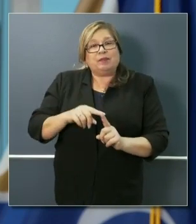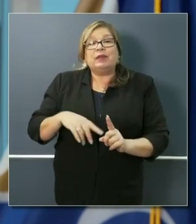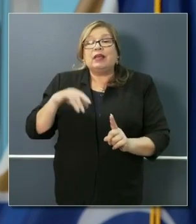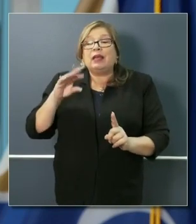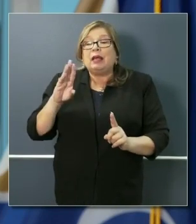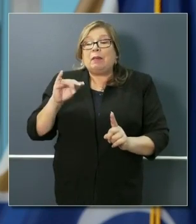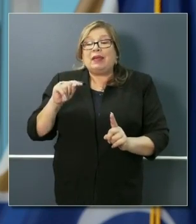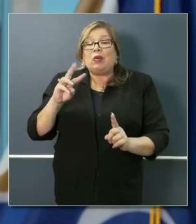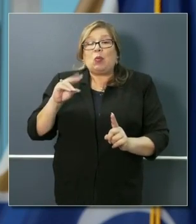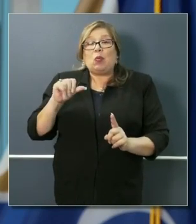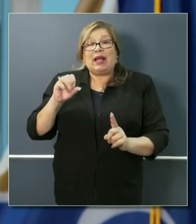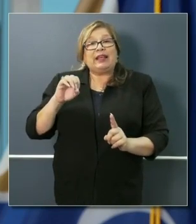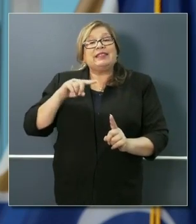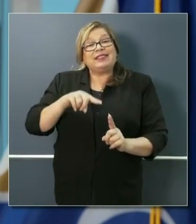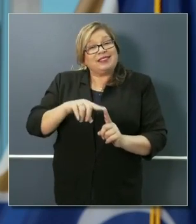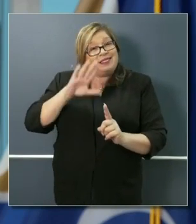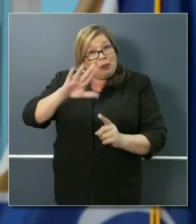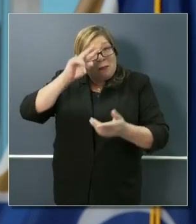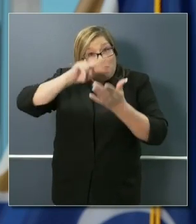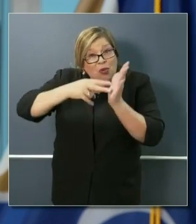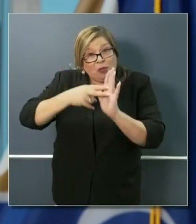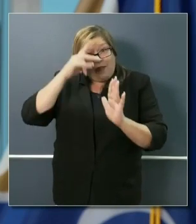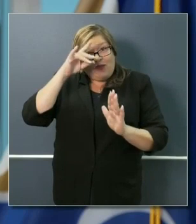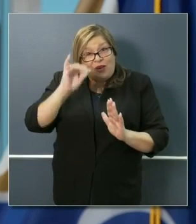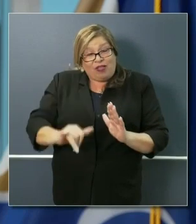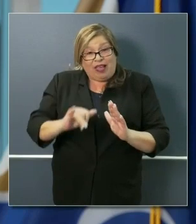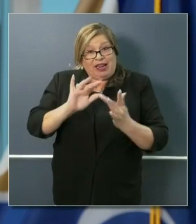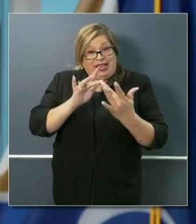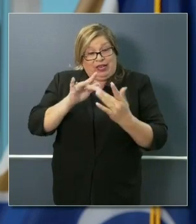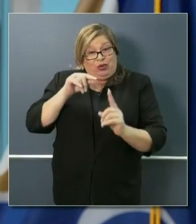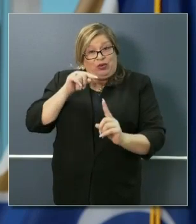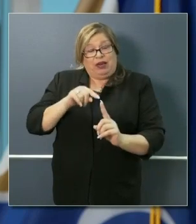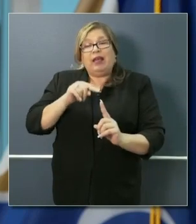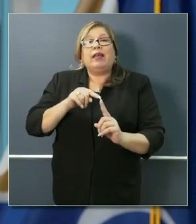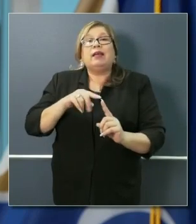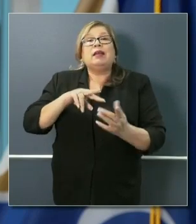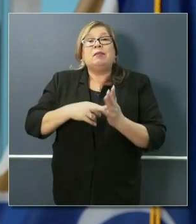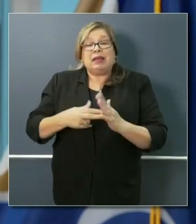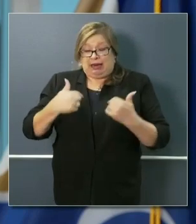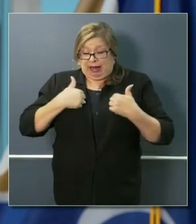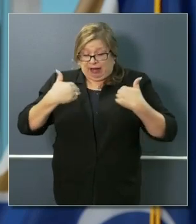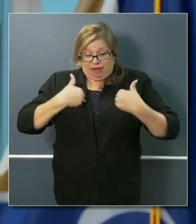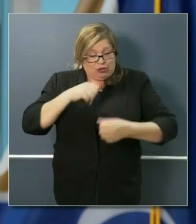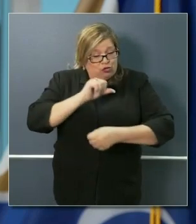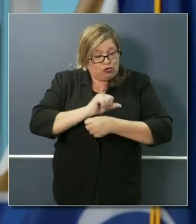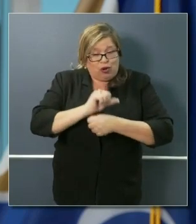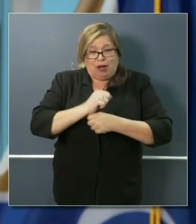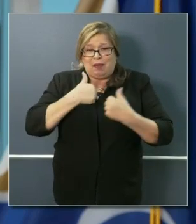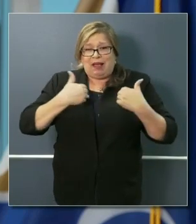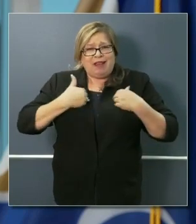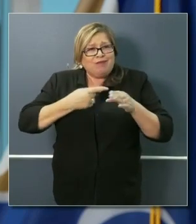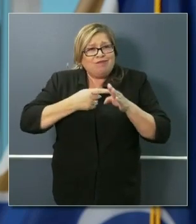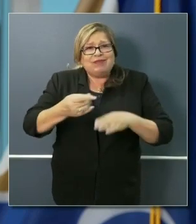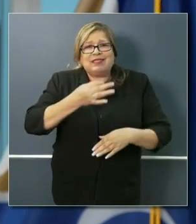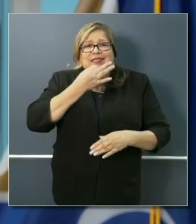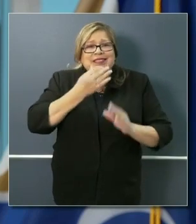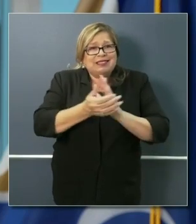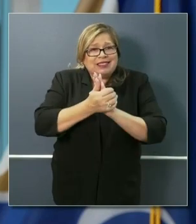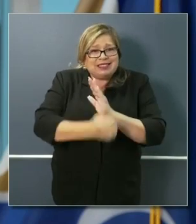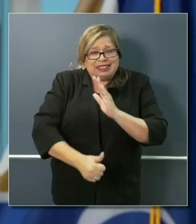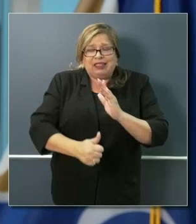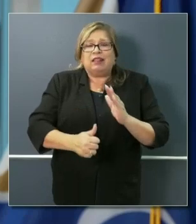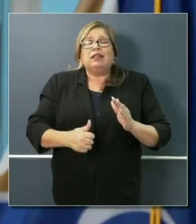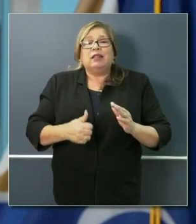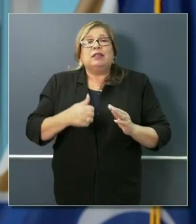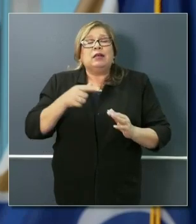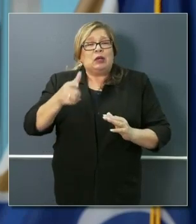open jobs to individuals and their particular skill set. They actually prompt 37 questions to